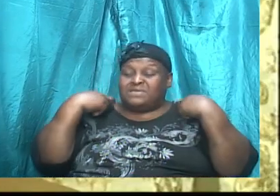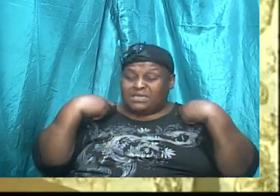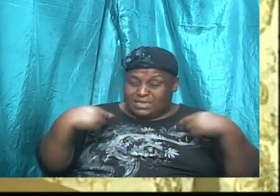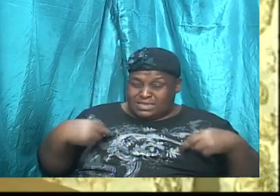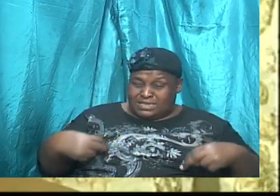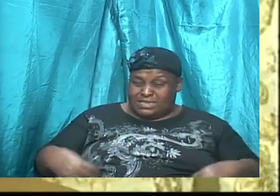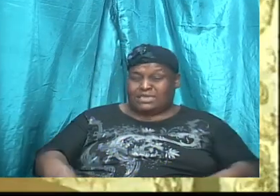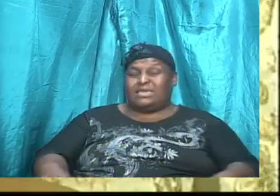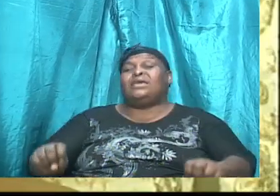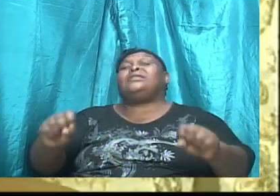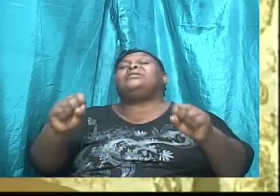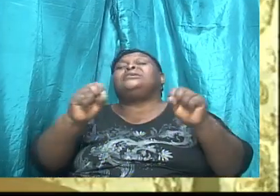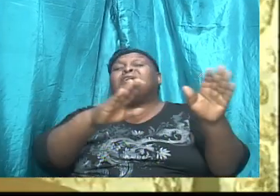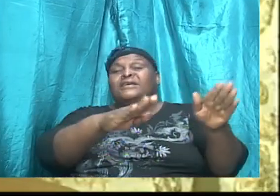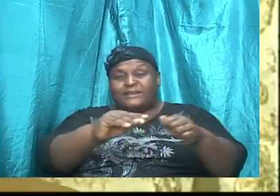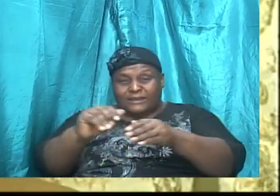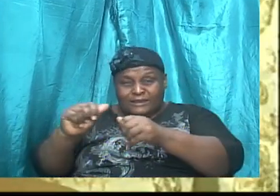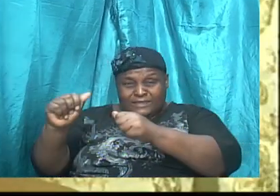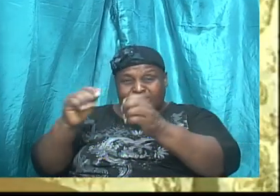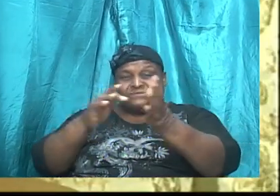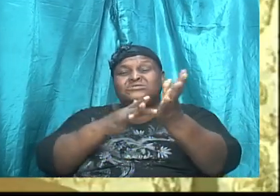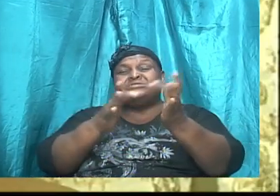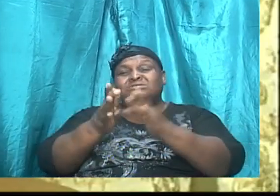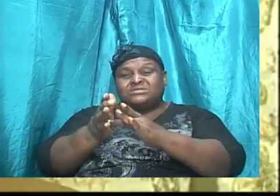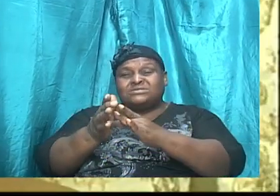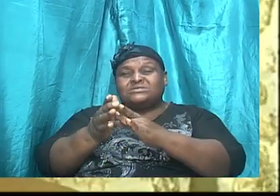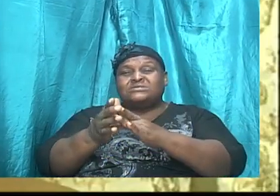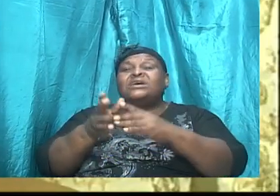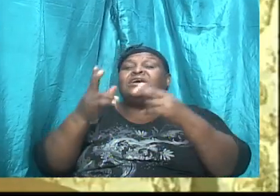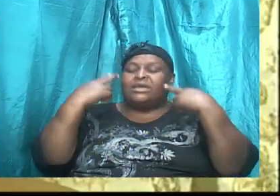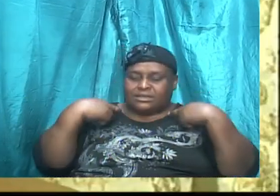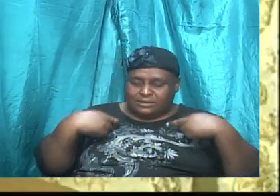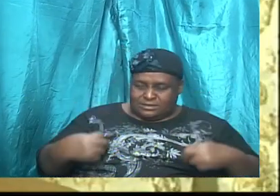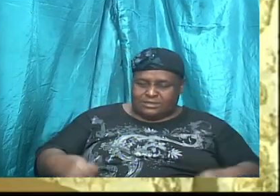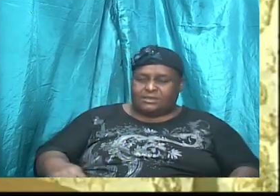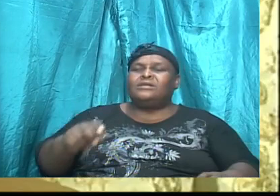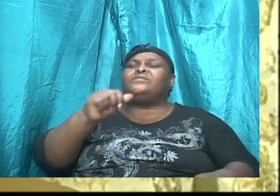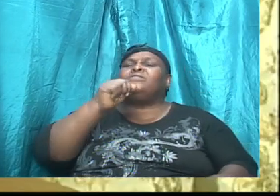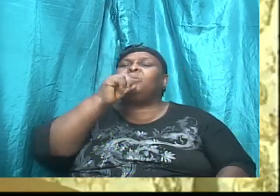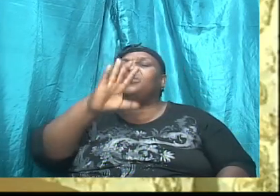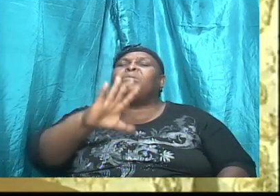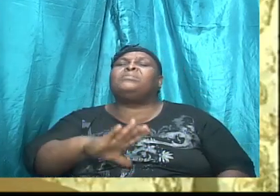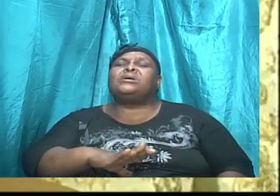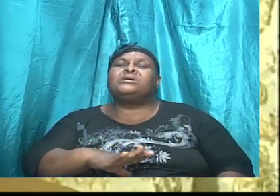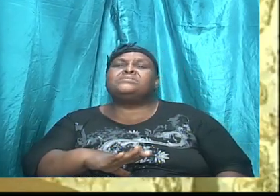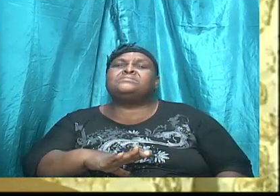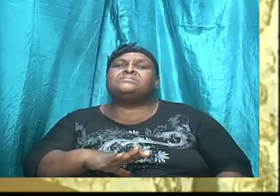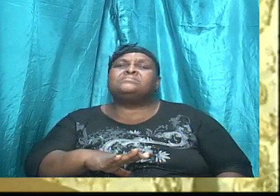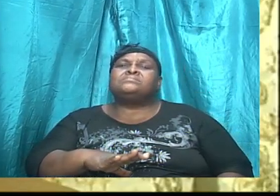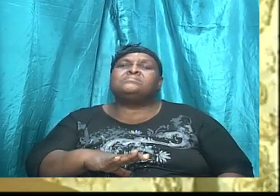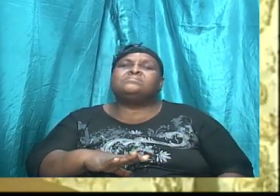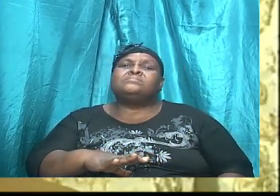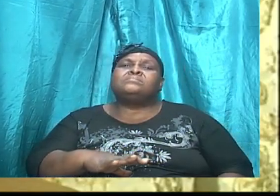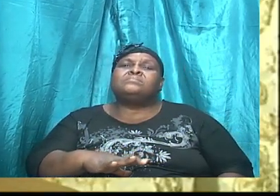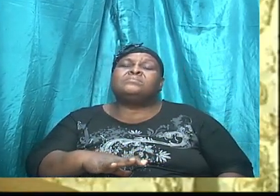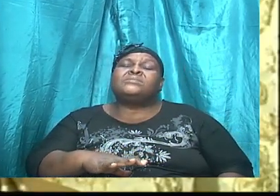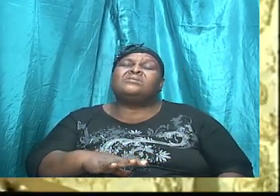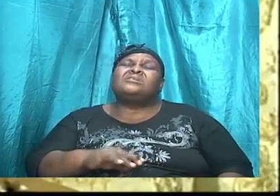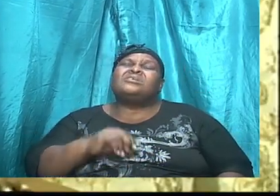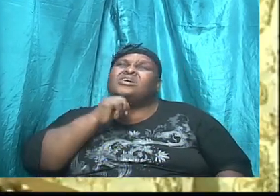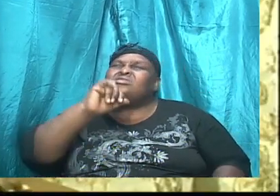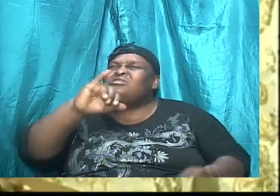ministered to her need. What am I saying here? That it is not just to have the Holy Spirit.